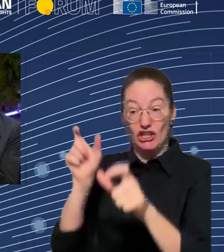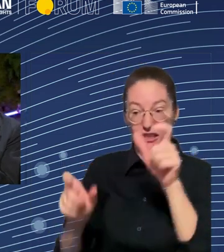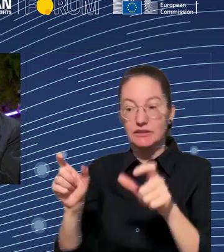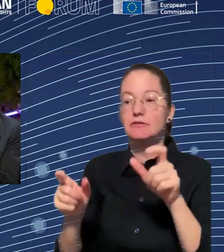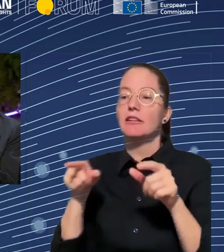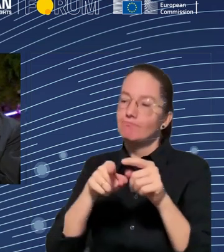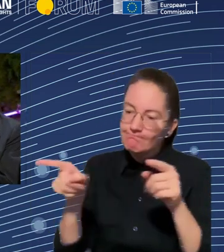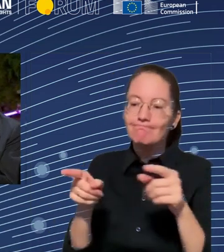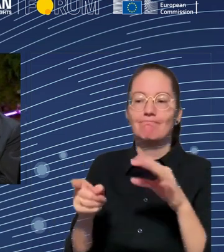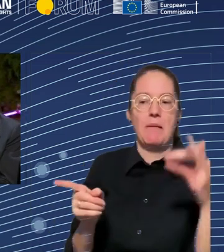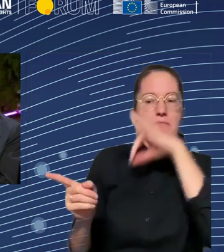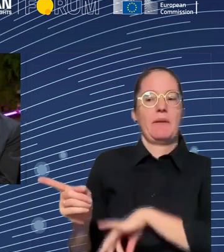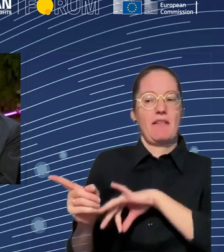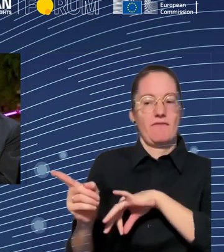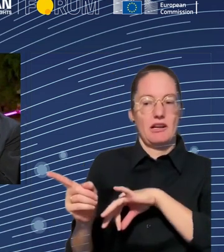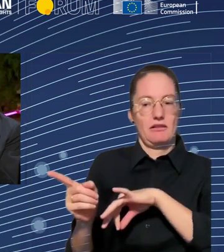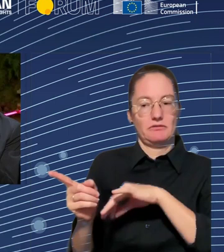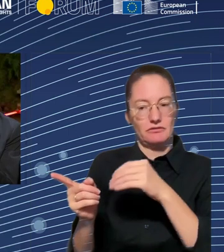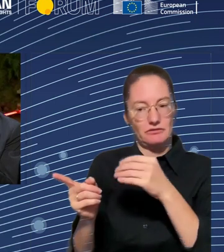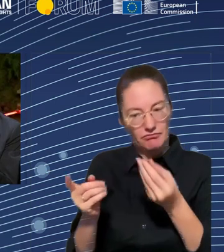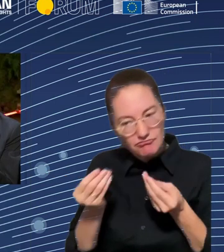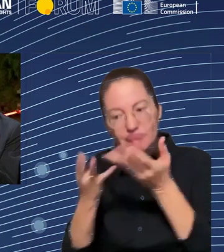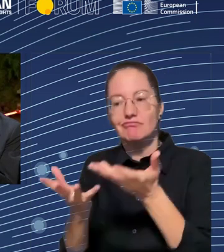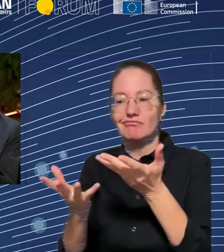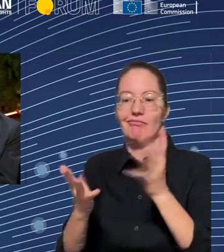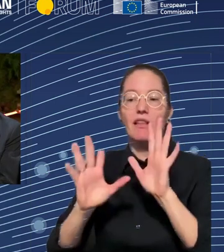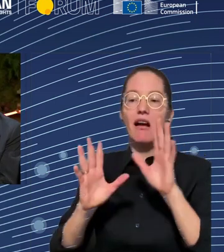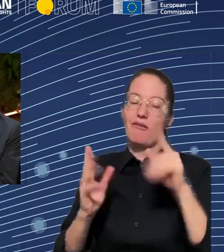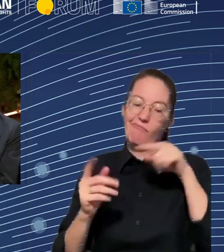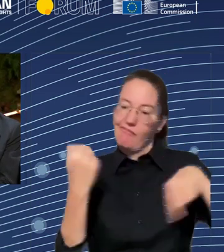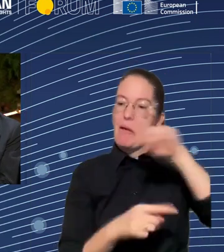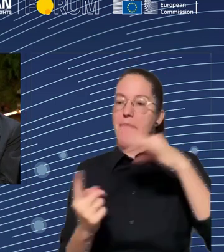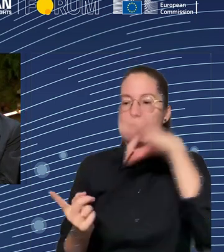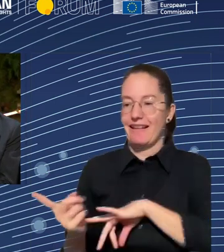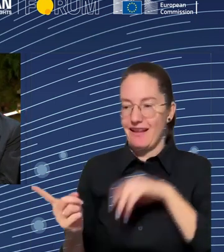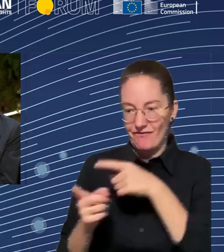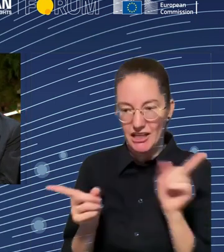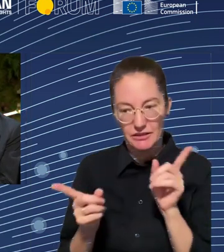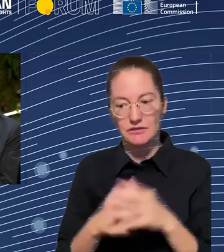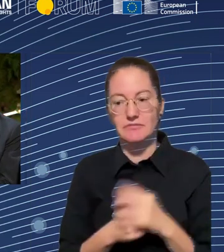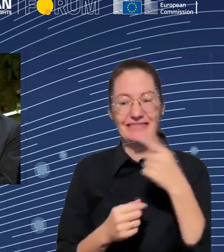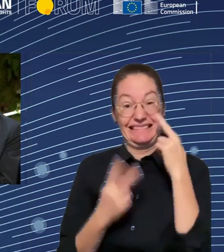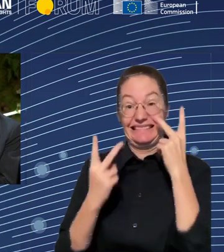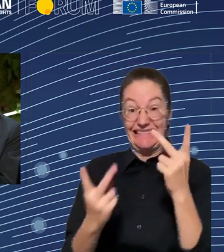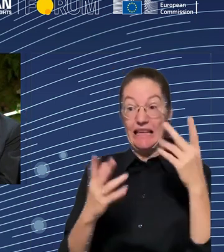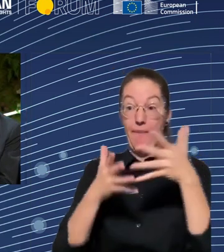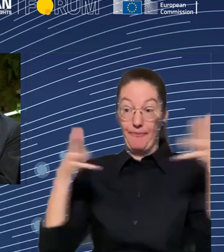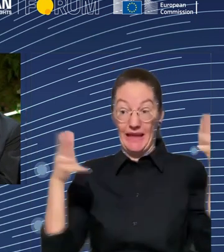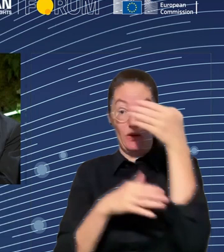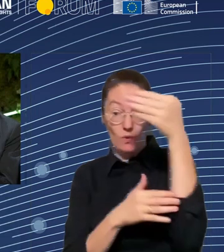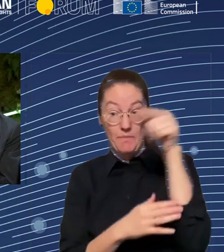the impact of AI in algorithm management is going to be at their firms. And some of these kind of